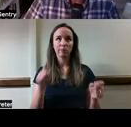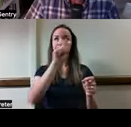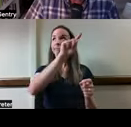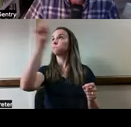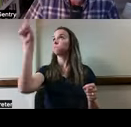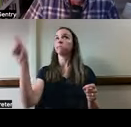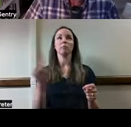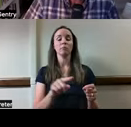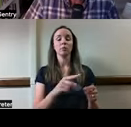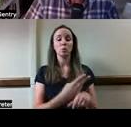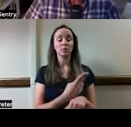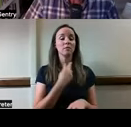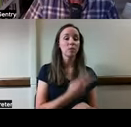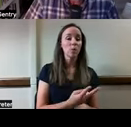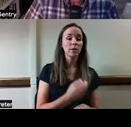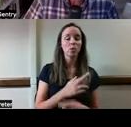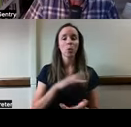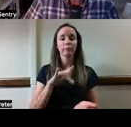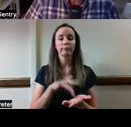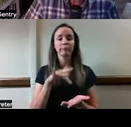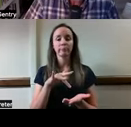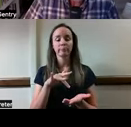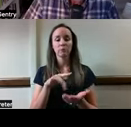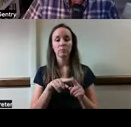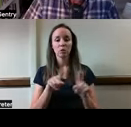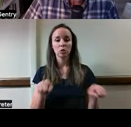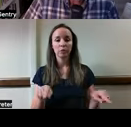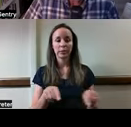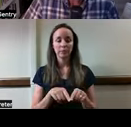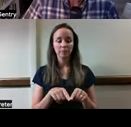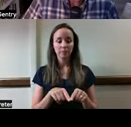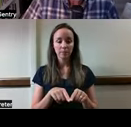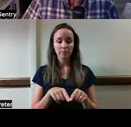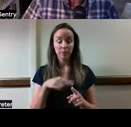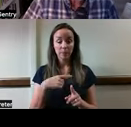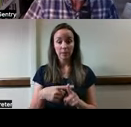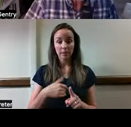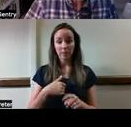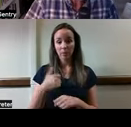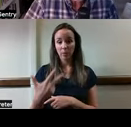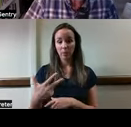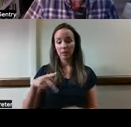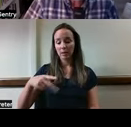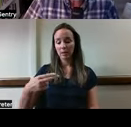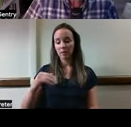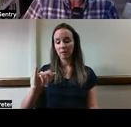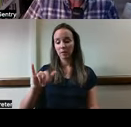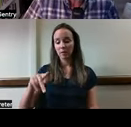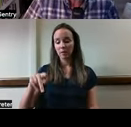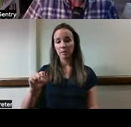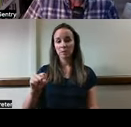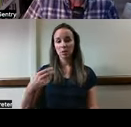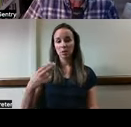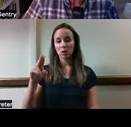by voice or by tapping the screen. They also have three Philips Hue motion sensors